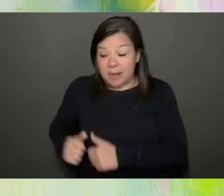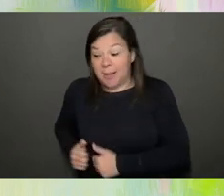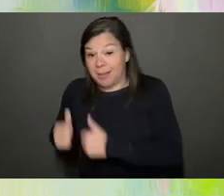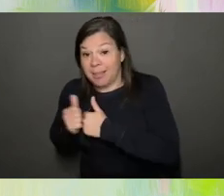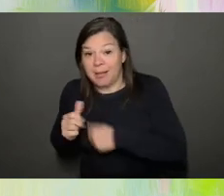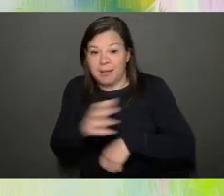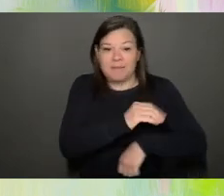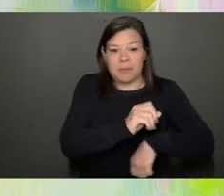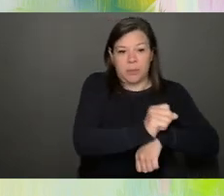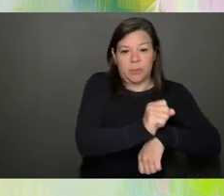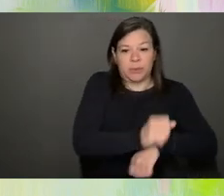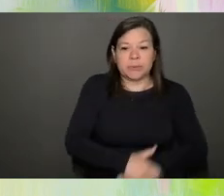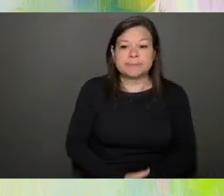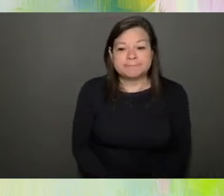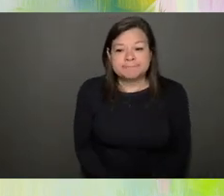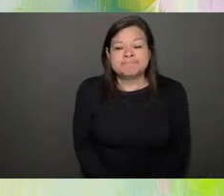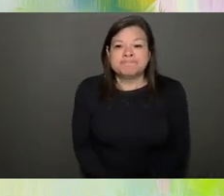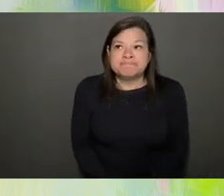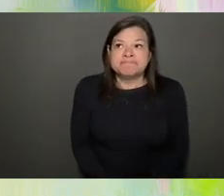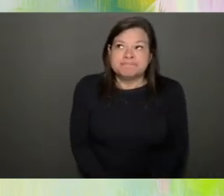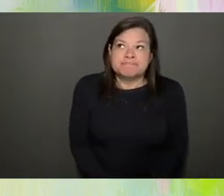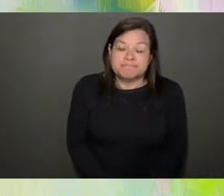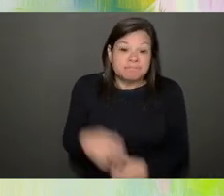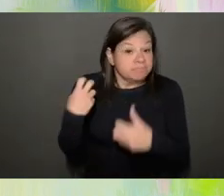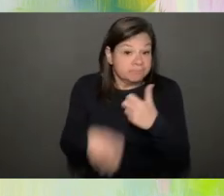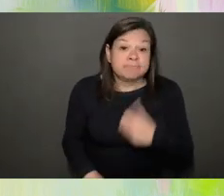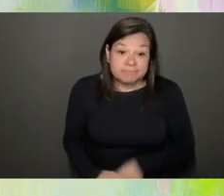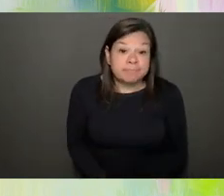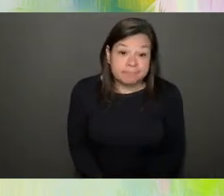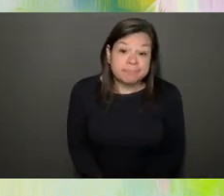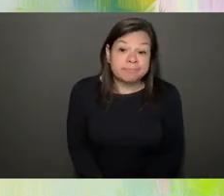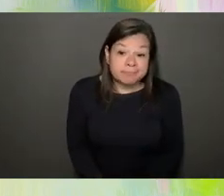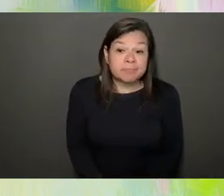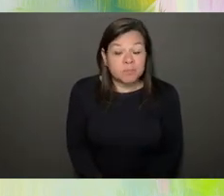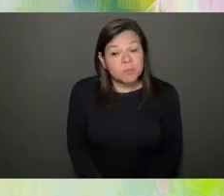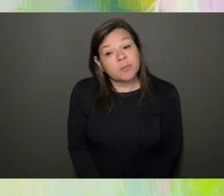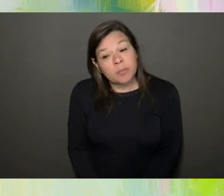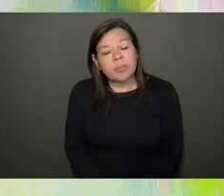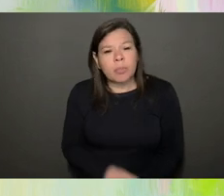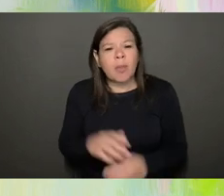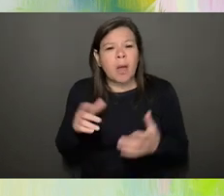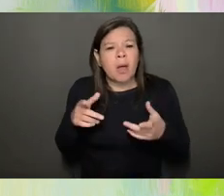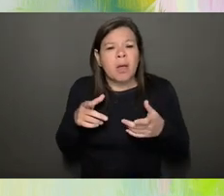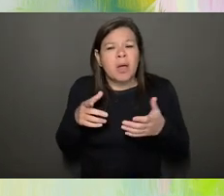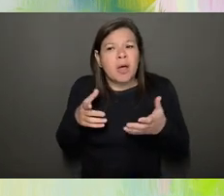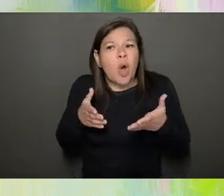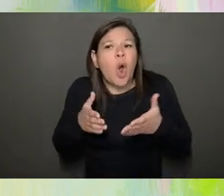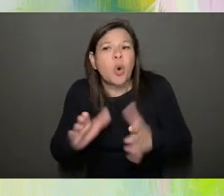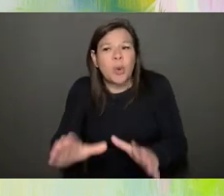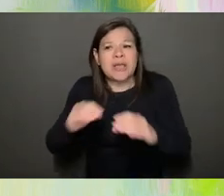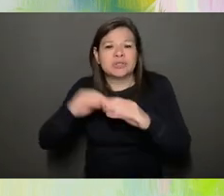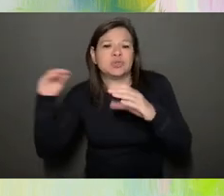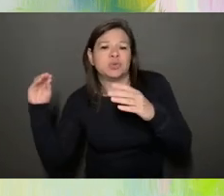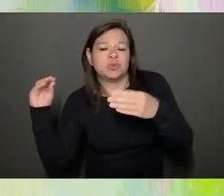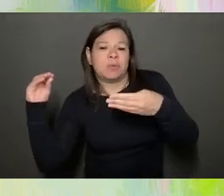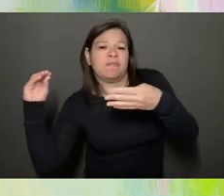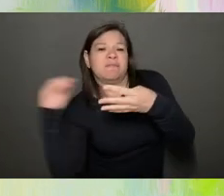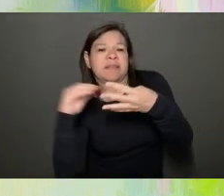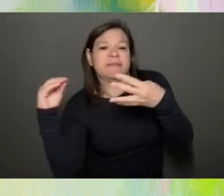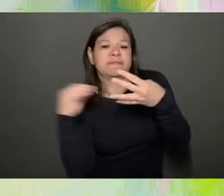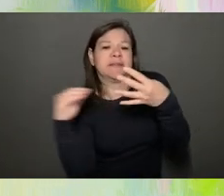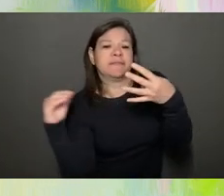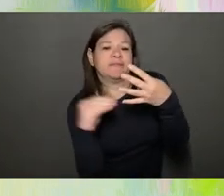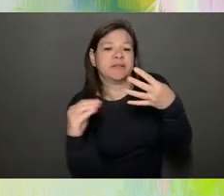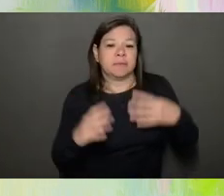It's it's hard, but I think that there are work around work around. For the person who didn't have